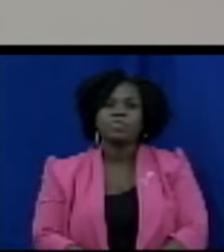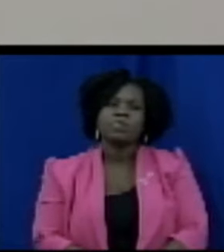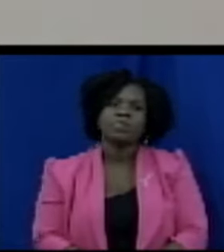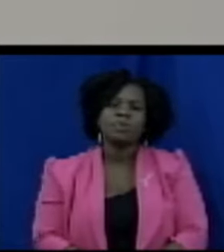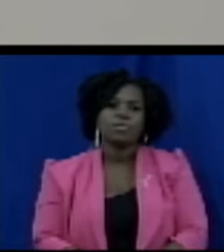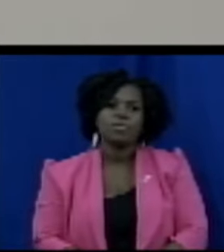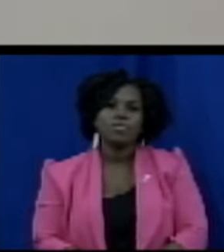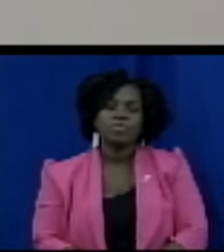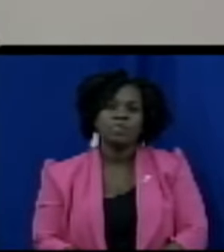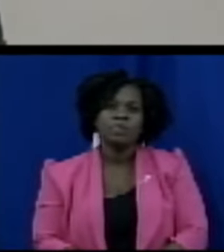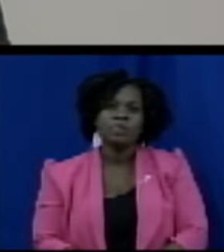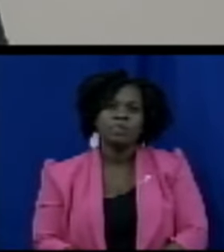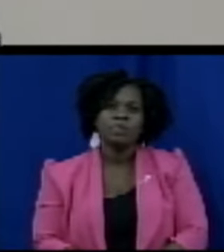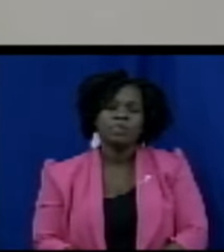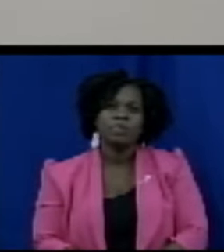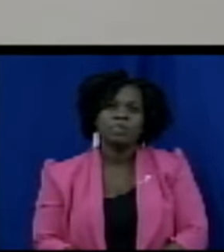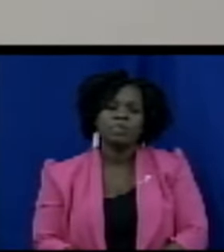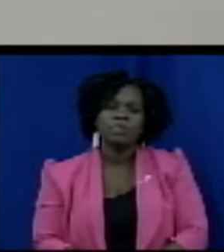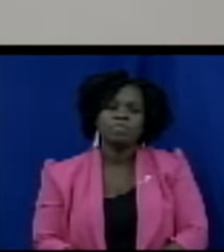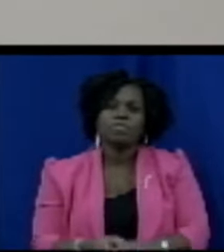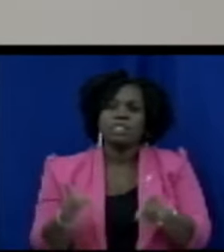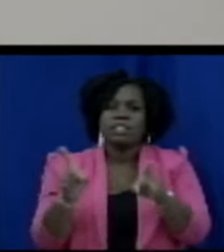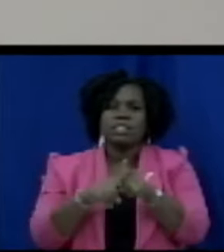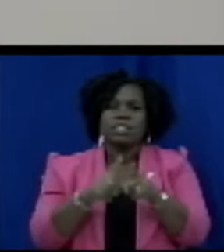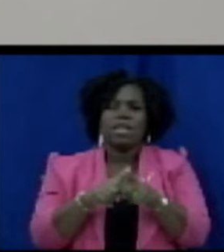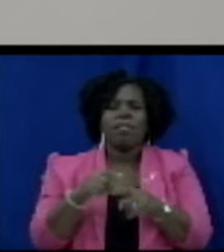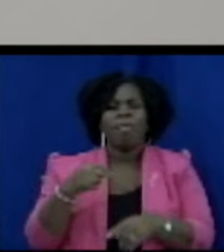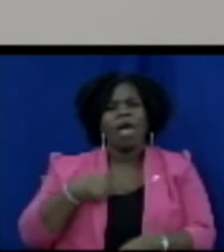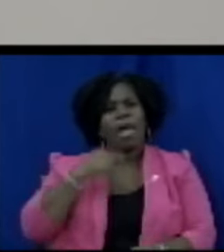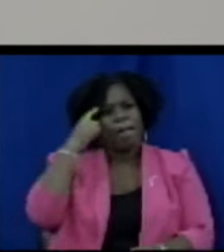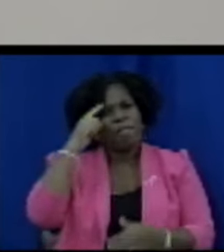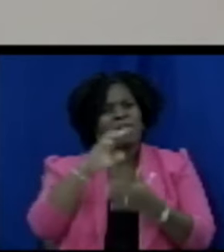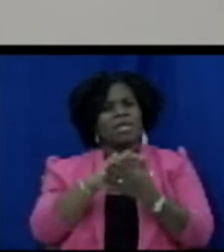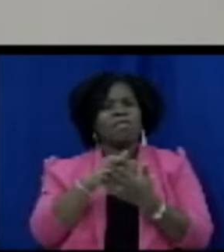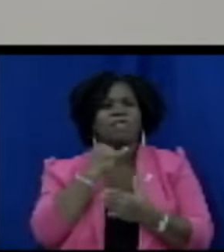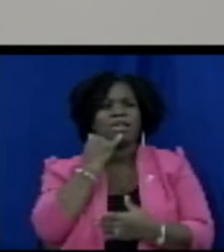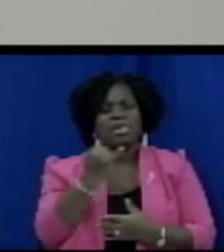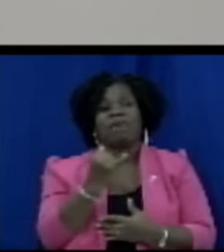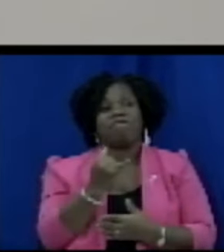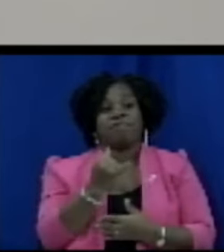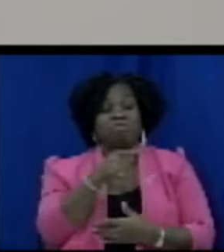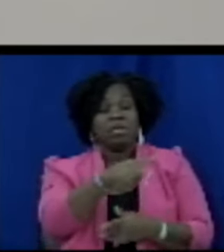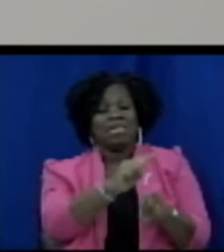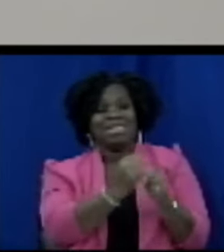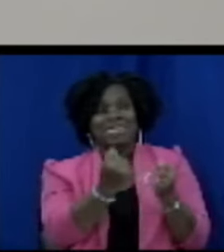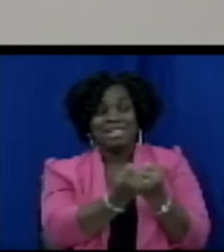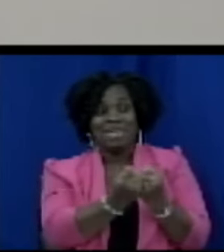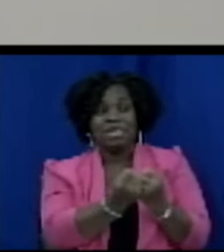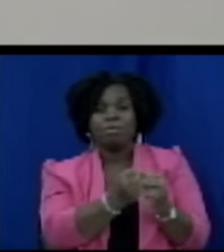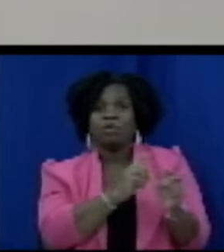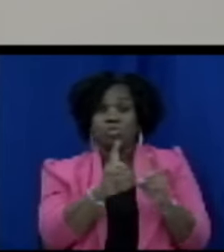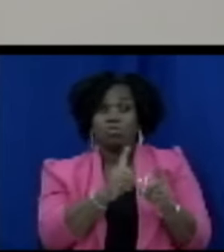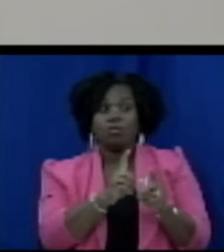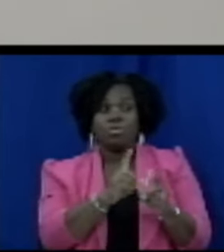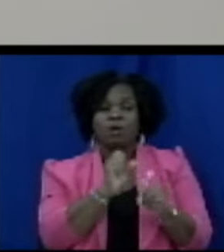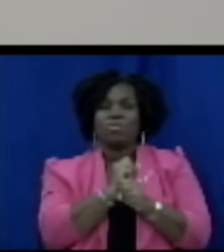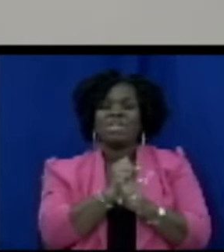Madam Speaker I also believe that if the board is doing their work there must be regular reporting